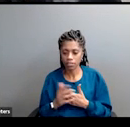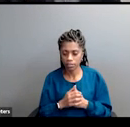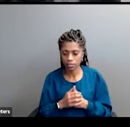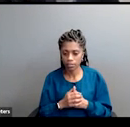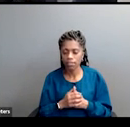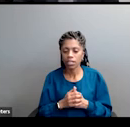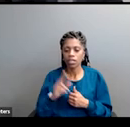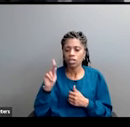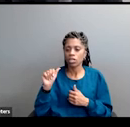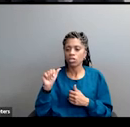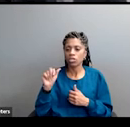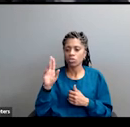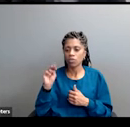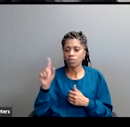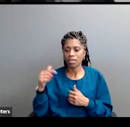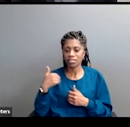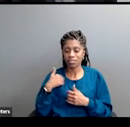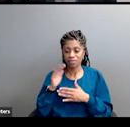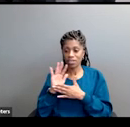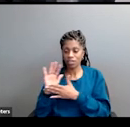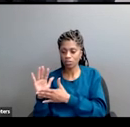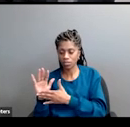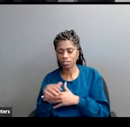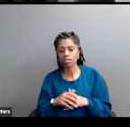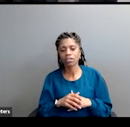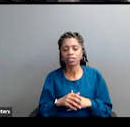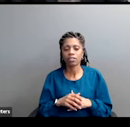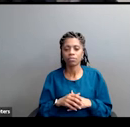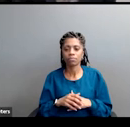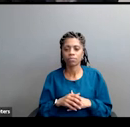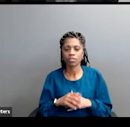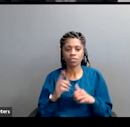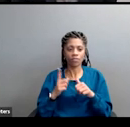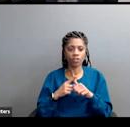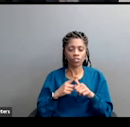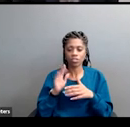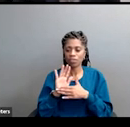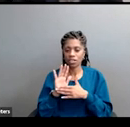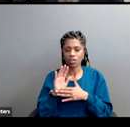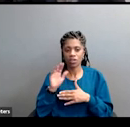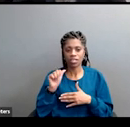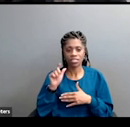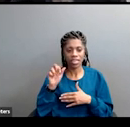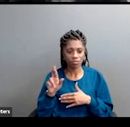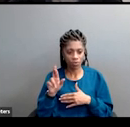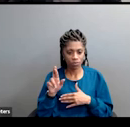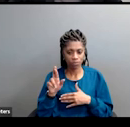me out. He's going to play a series of videos. First video is going to be Amber giving us a sense of what this looks like.